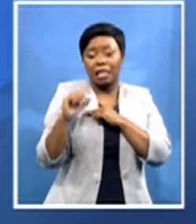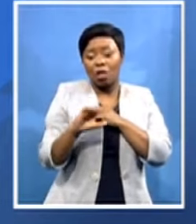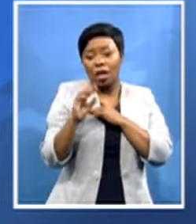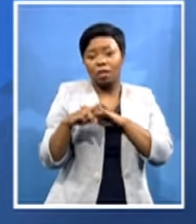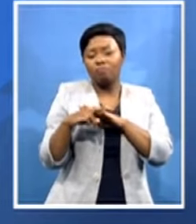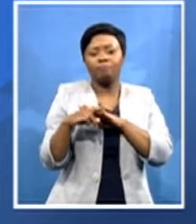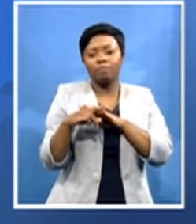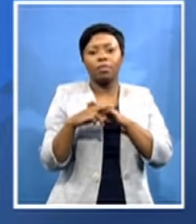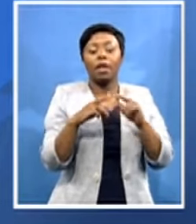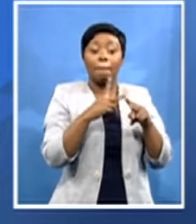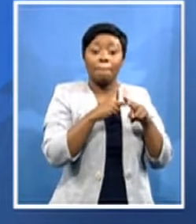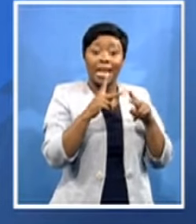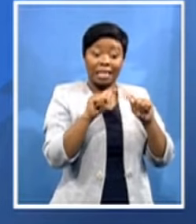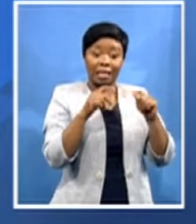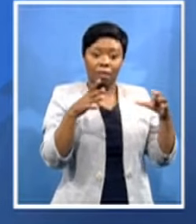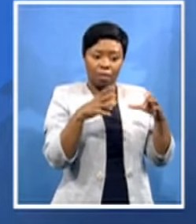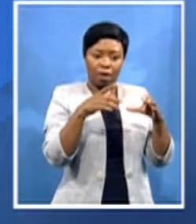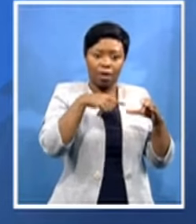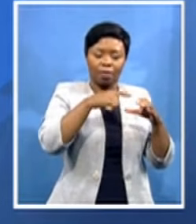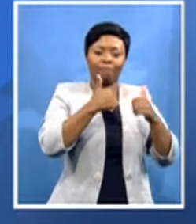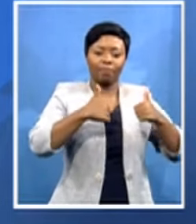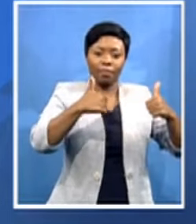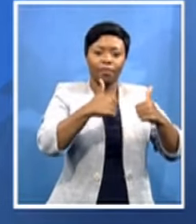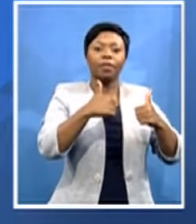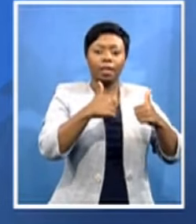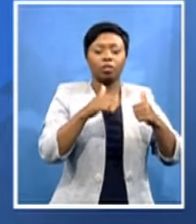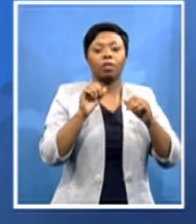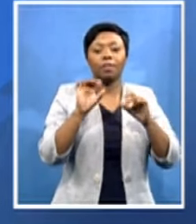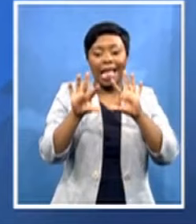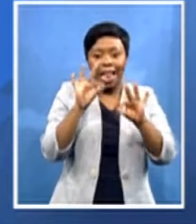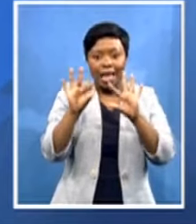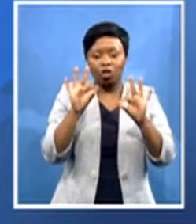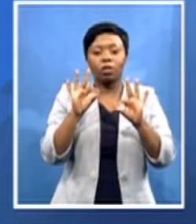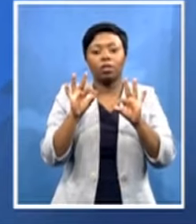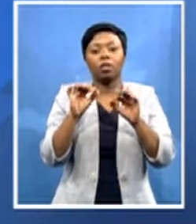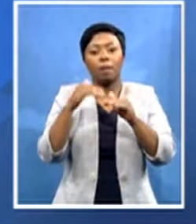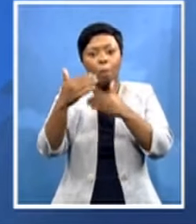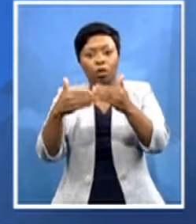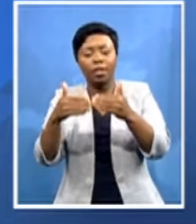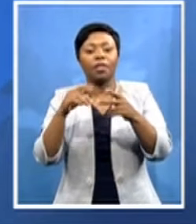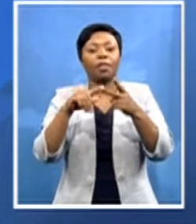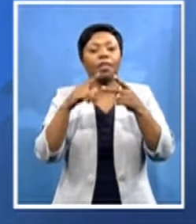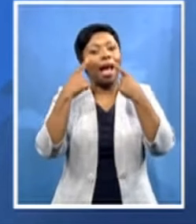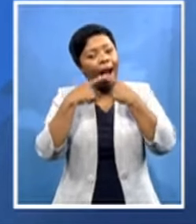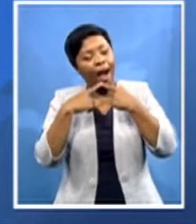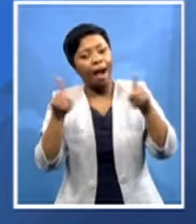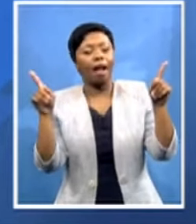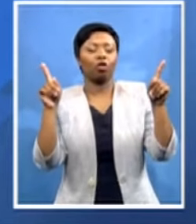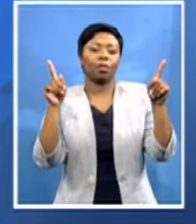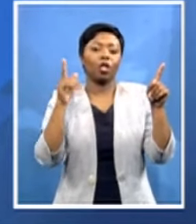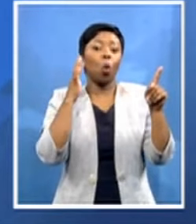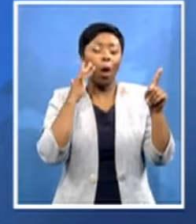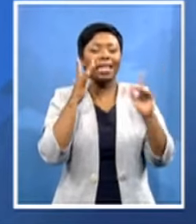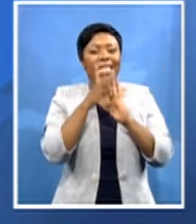then we start the processes of election and then the announcement of the elections date will be set on that very day just